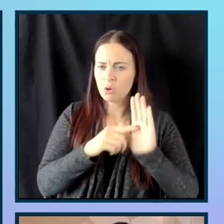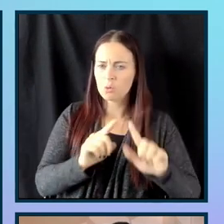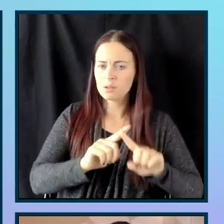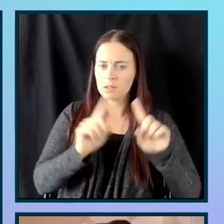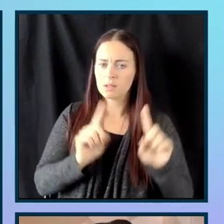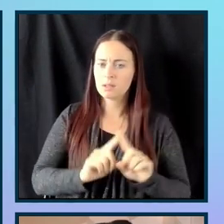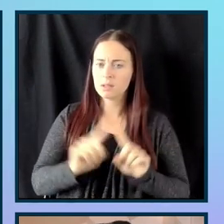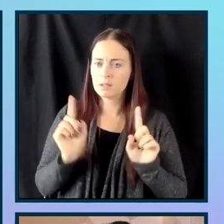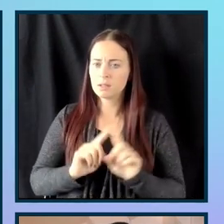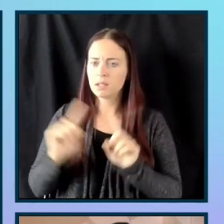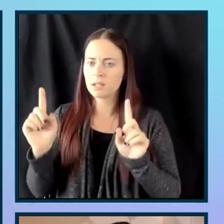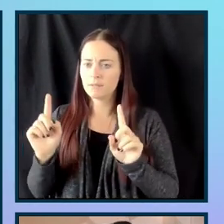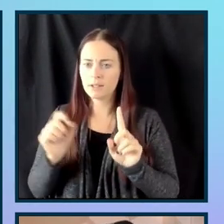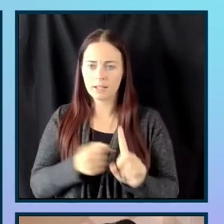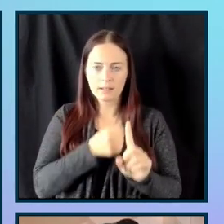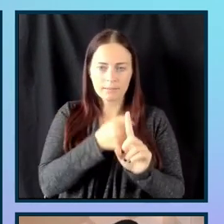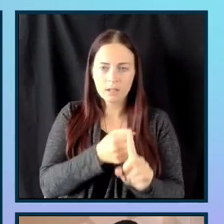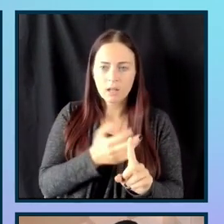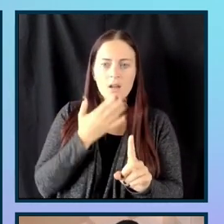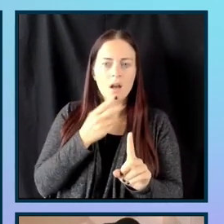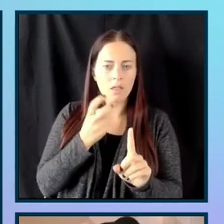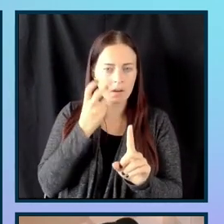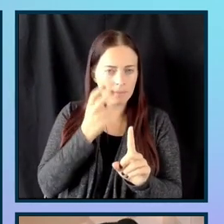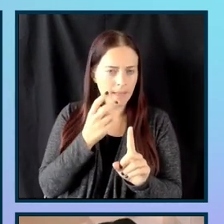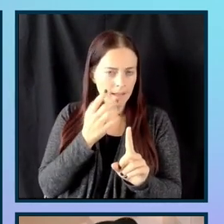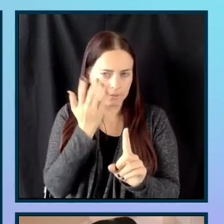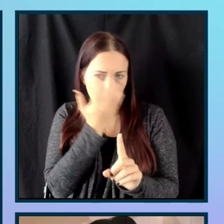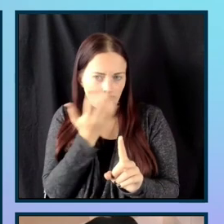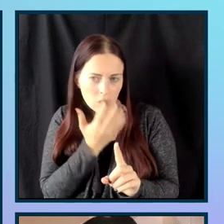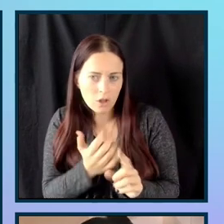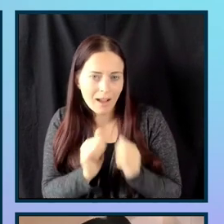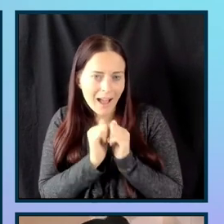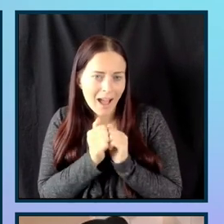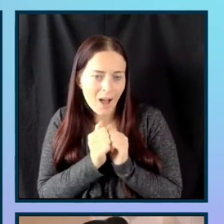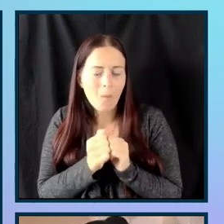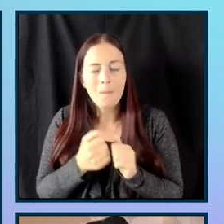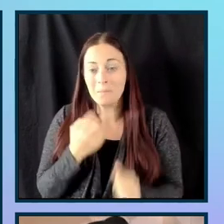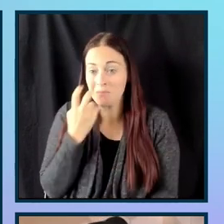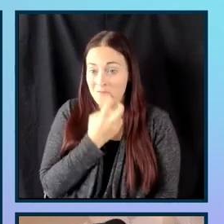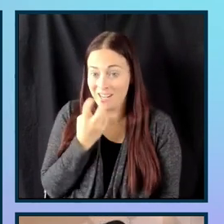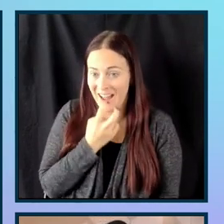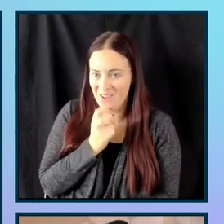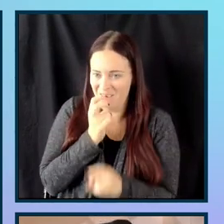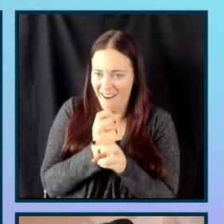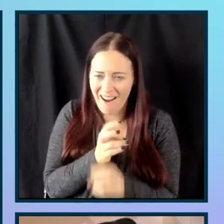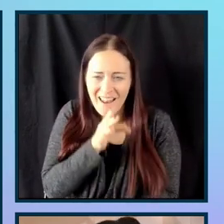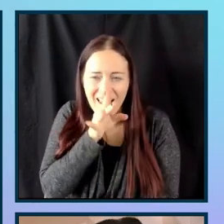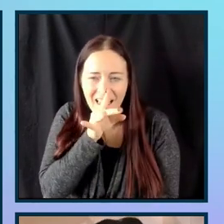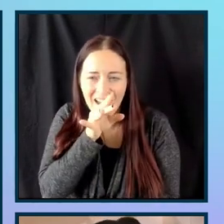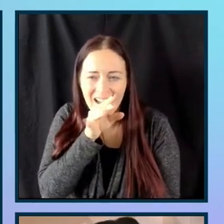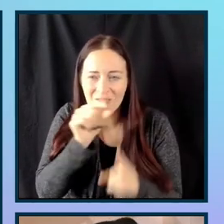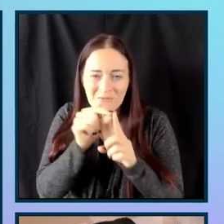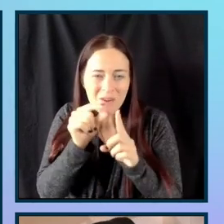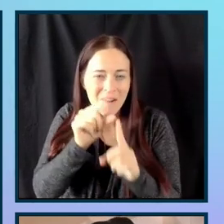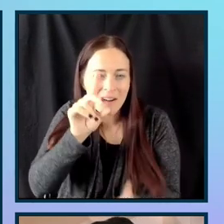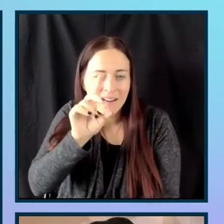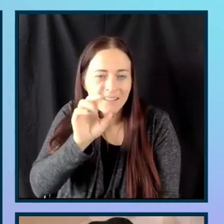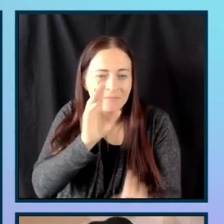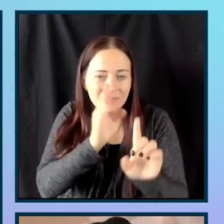different color blindness. So we've got the I'm going to mispronounce a lot of these, so I'm sorry. Deuteronopia,